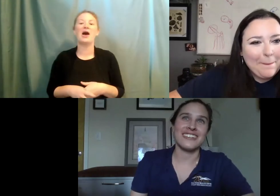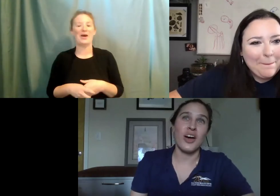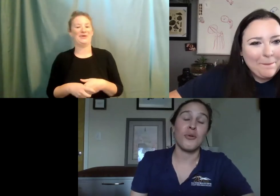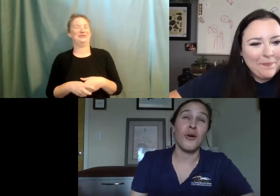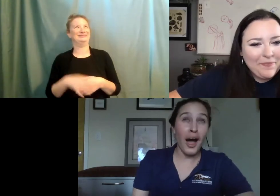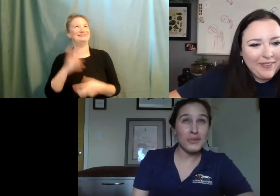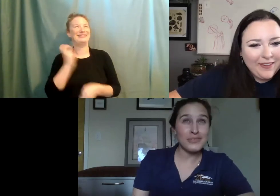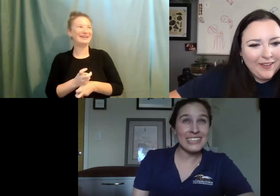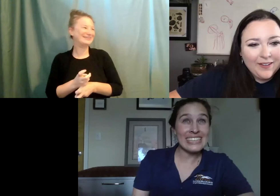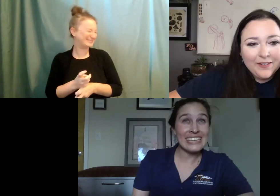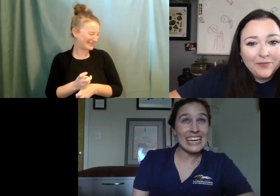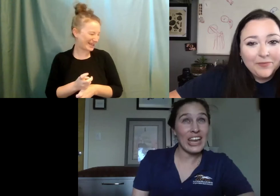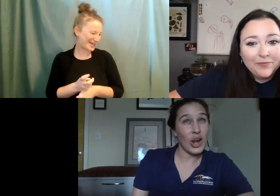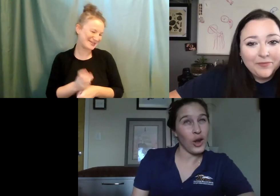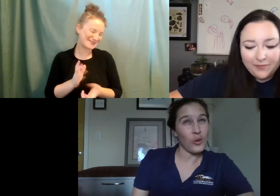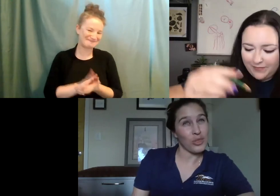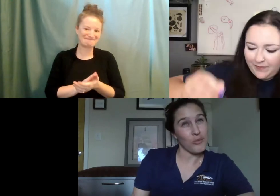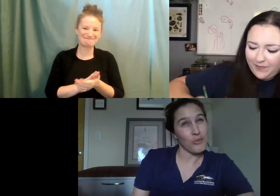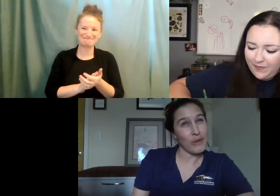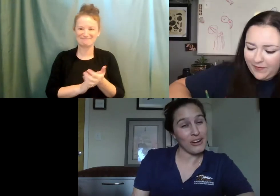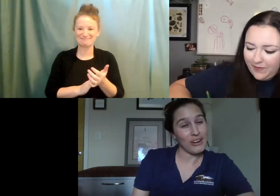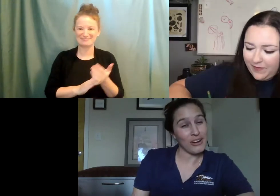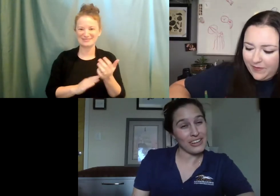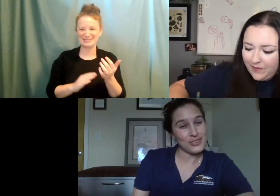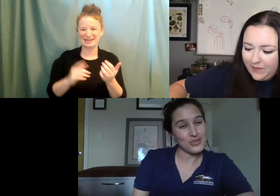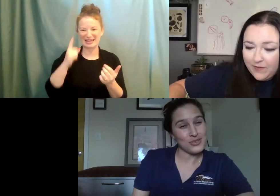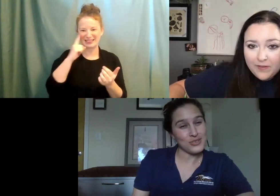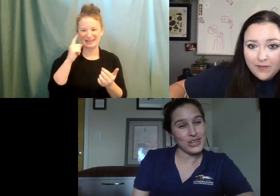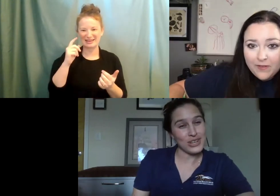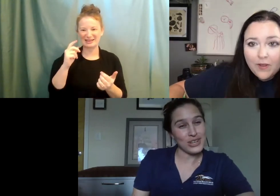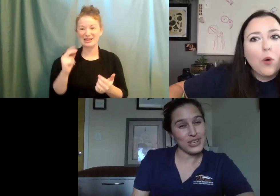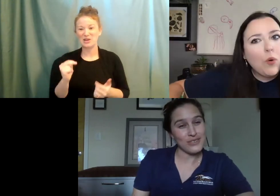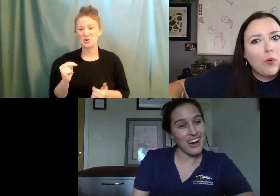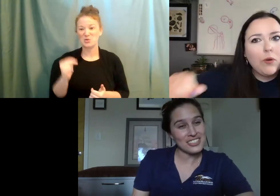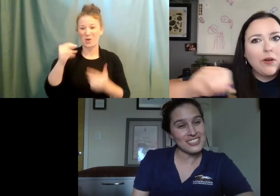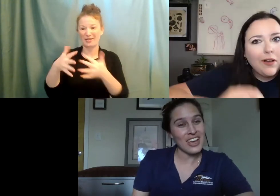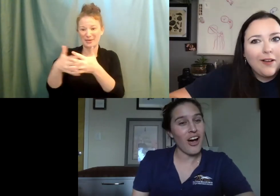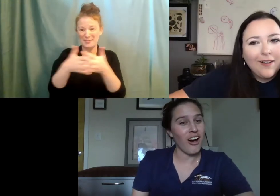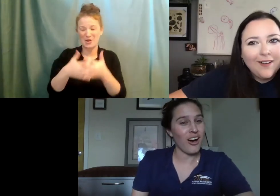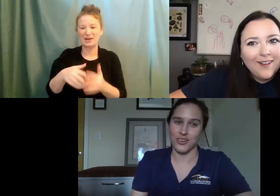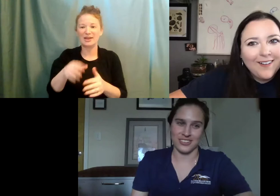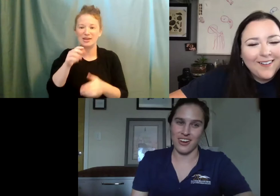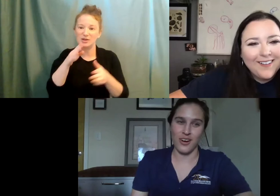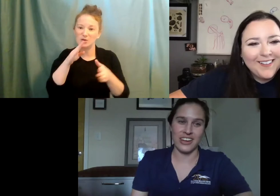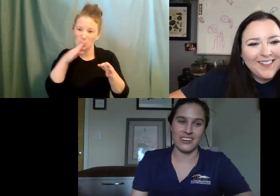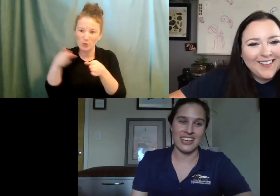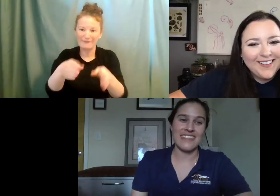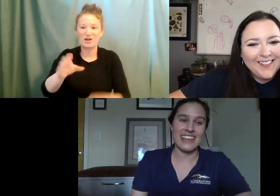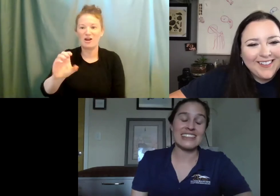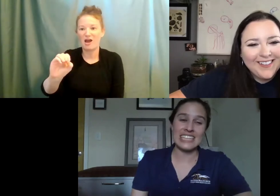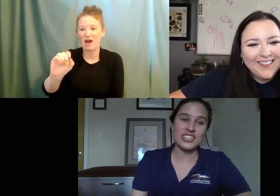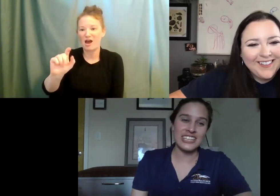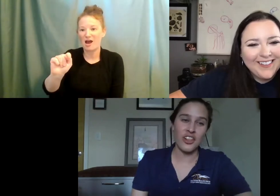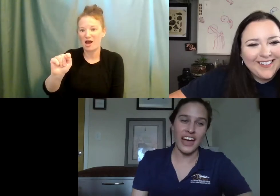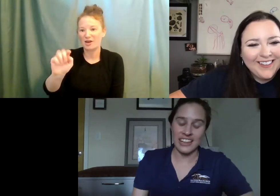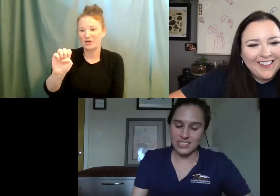that's hard. Probably North American river owners. Oh, oh, they're, they